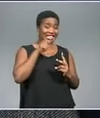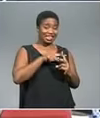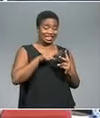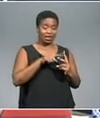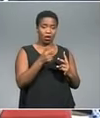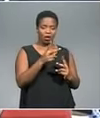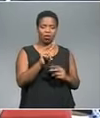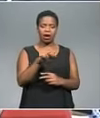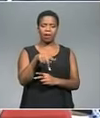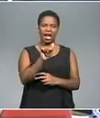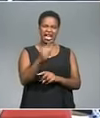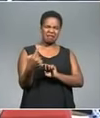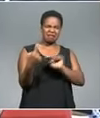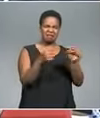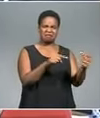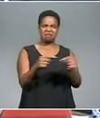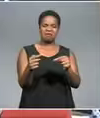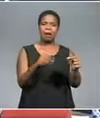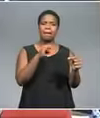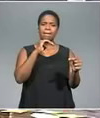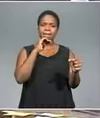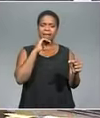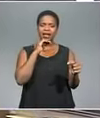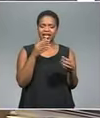NPA allegedly affected several cases.